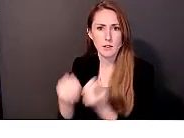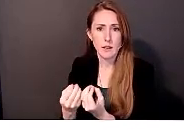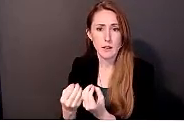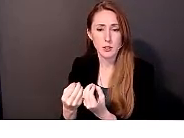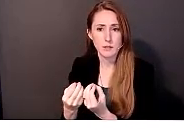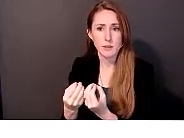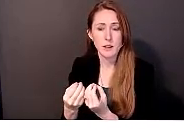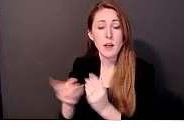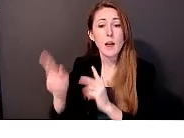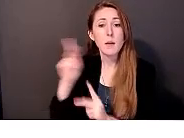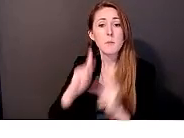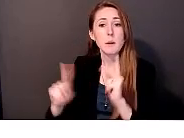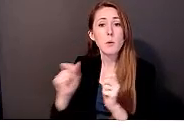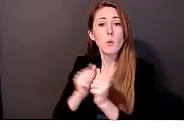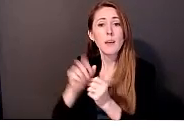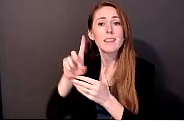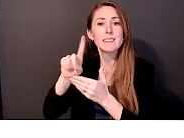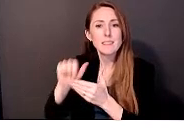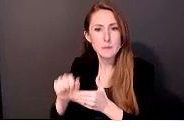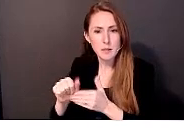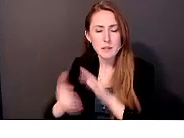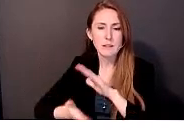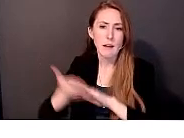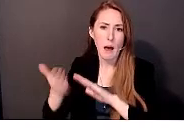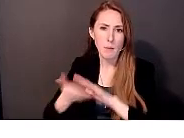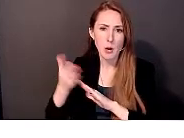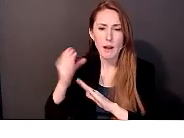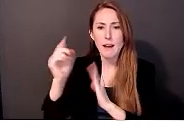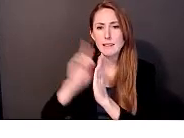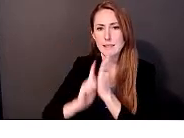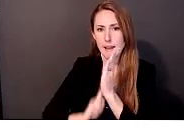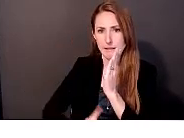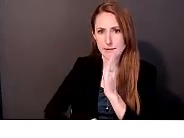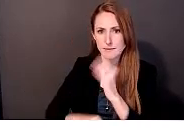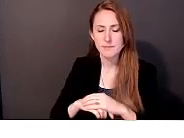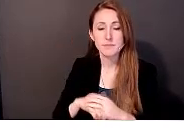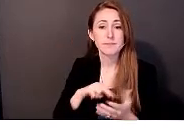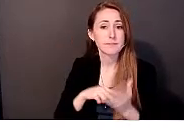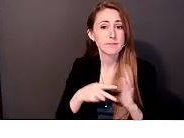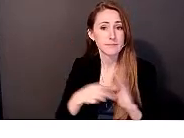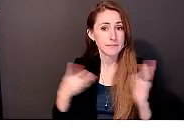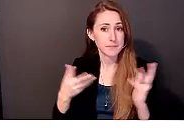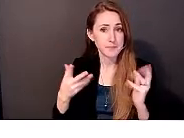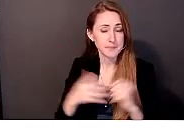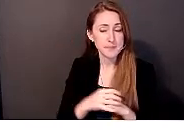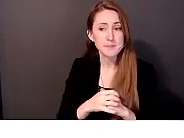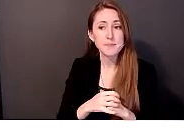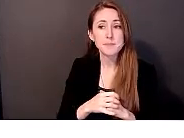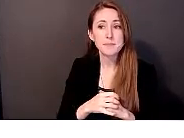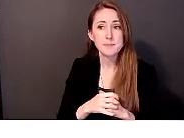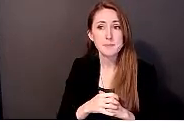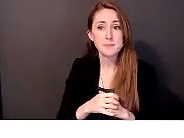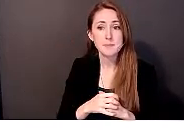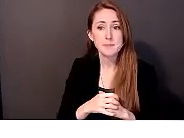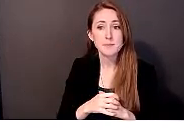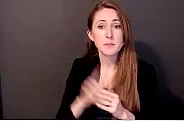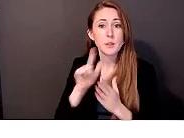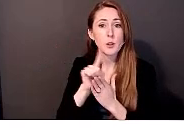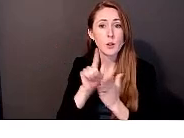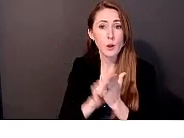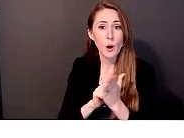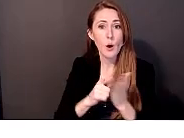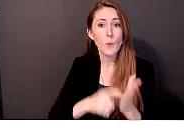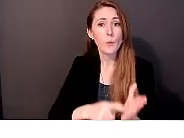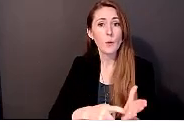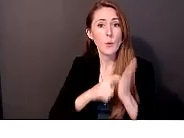with disabilities. Um, so what that means is that we are mandated by law to